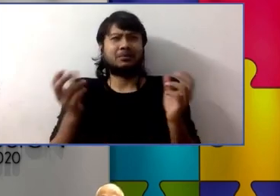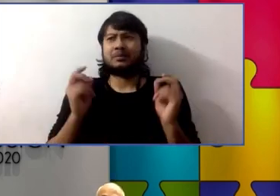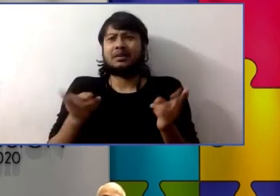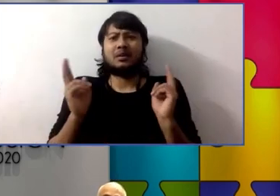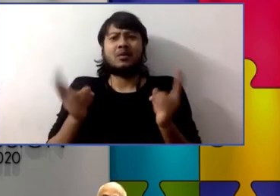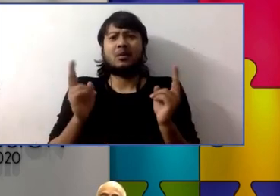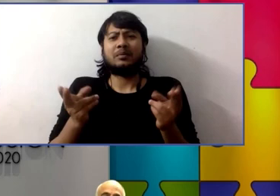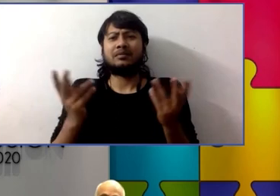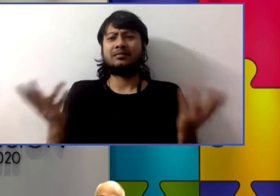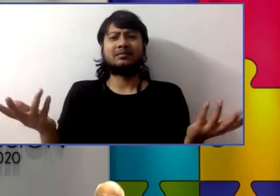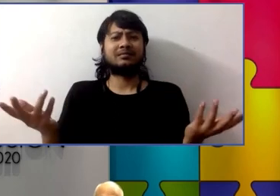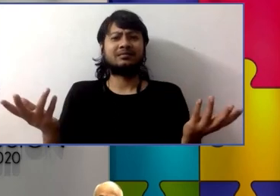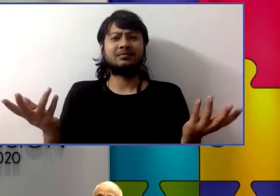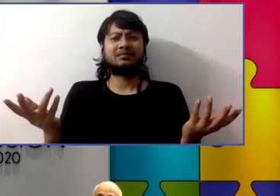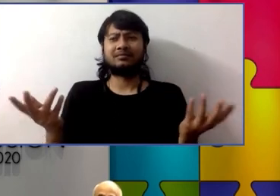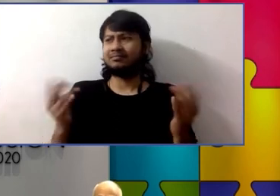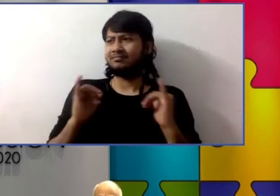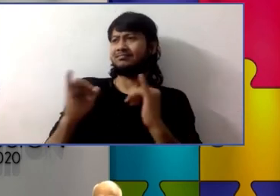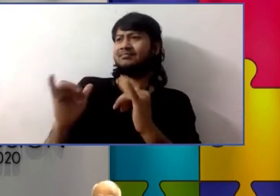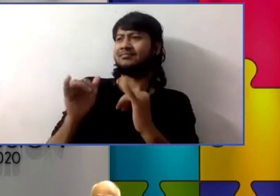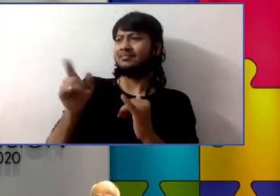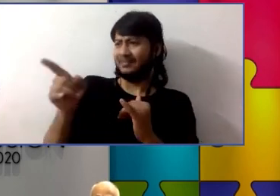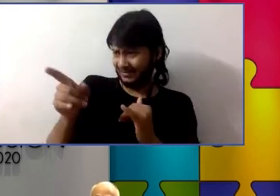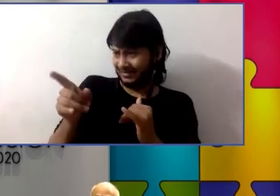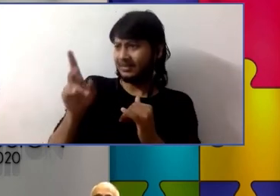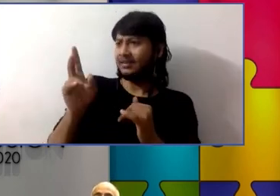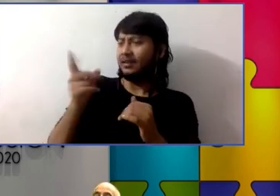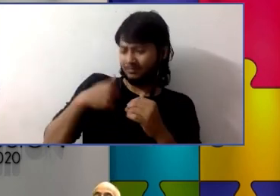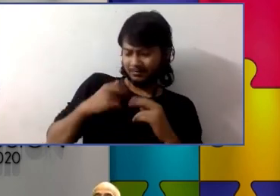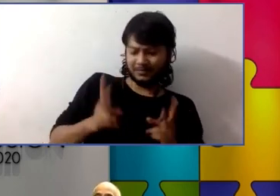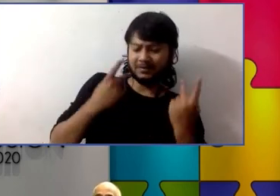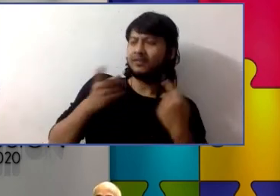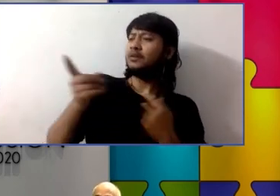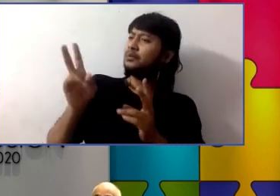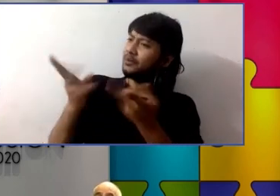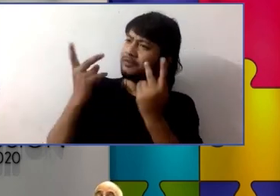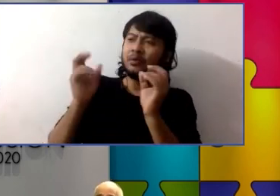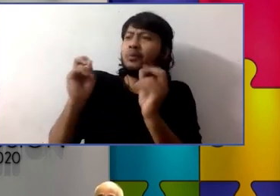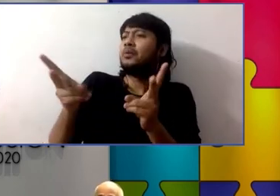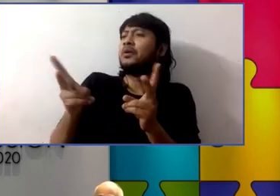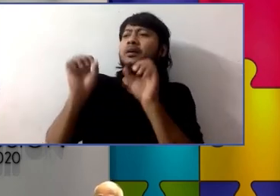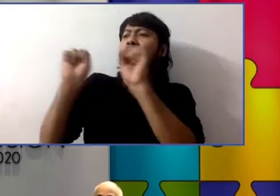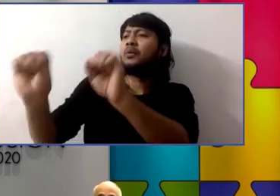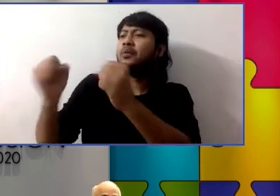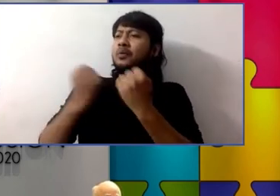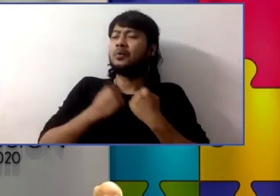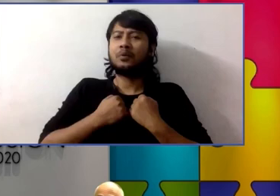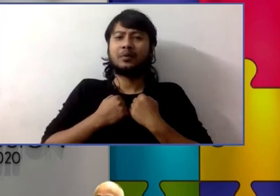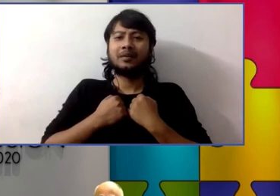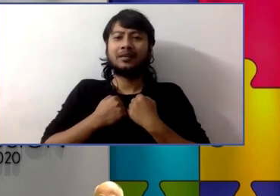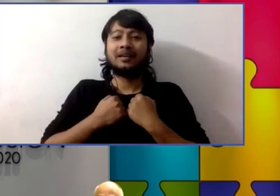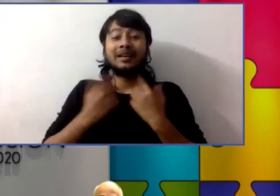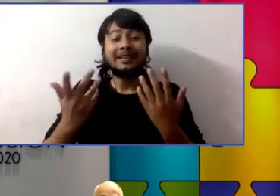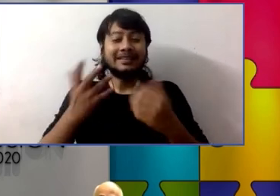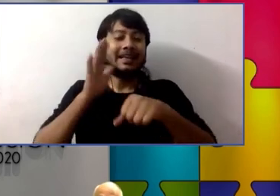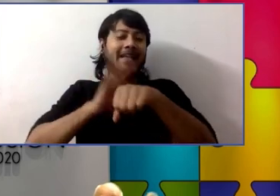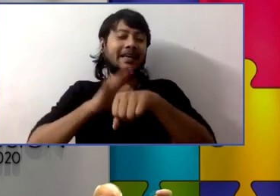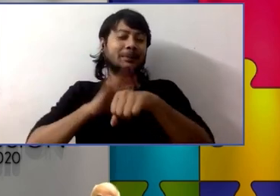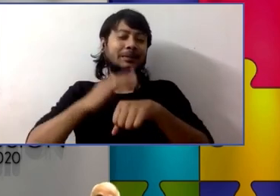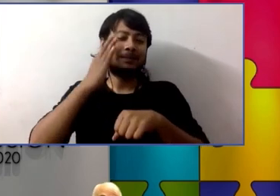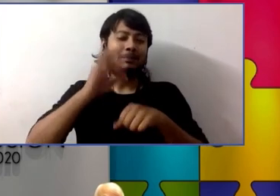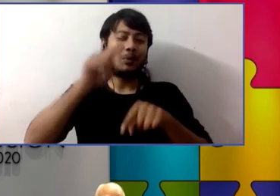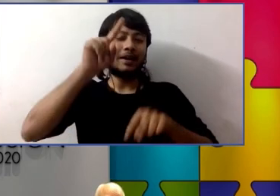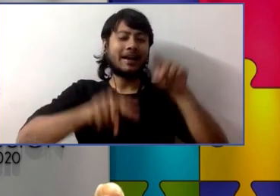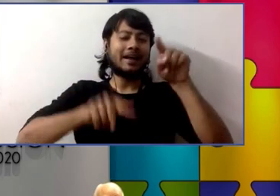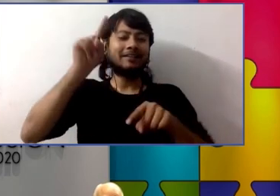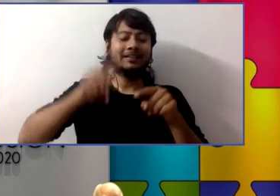is seen as part of our diversity that we should embrace and i don't think you can learn that lesson unless you experience it experience that diversity from a very young